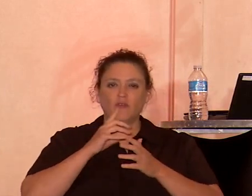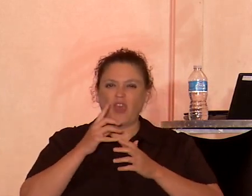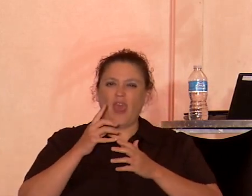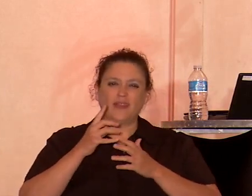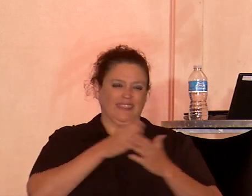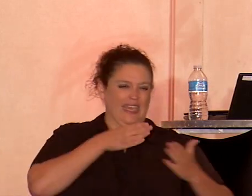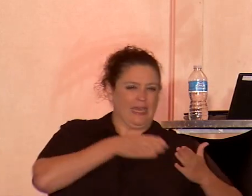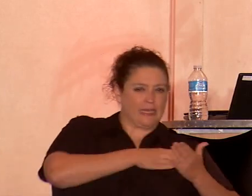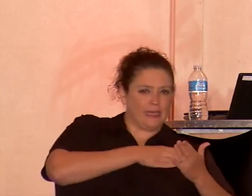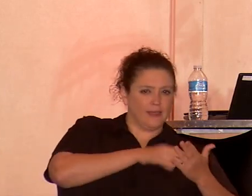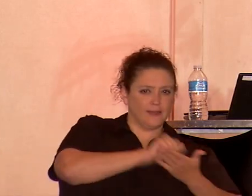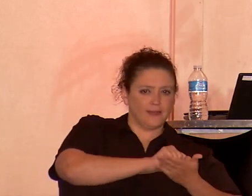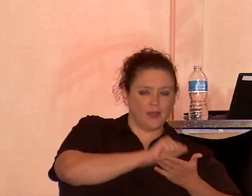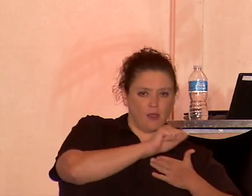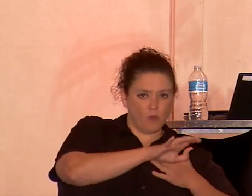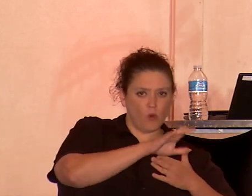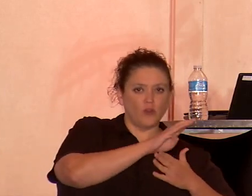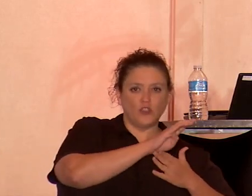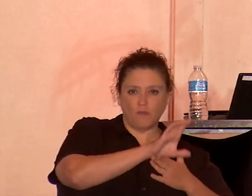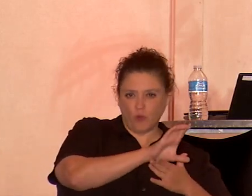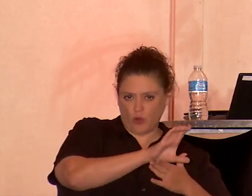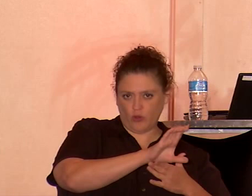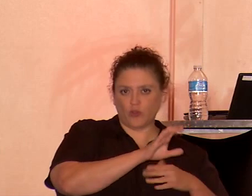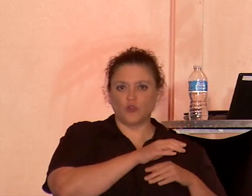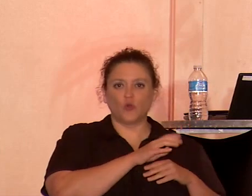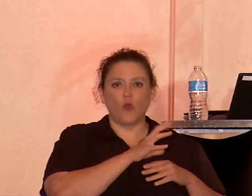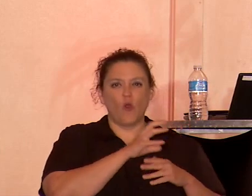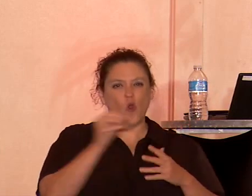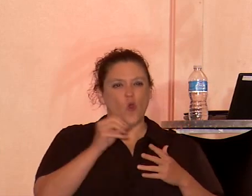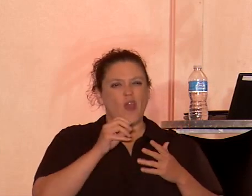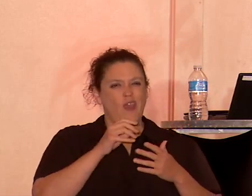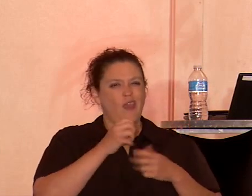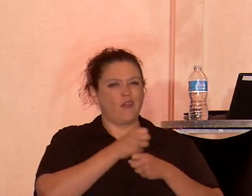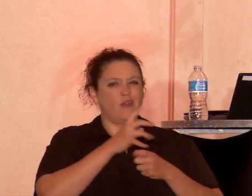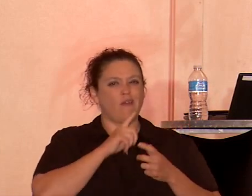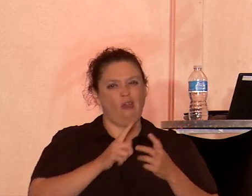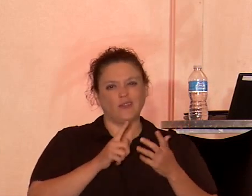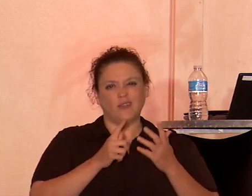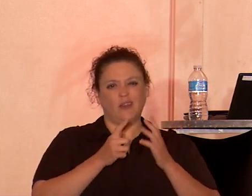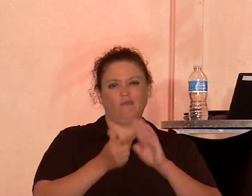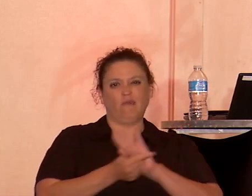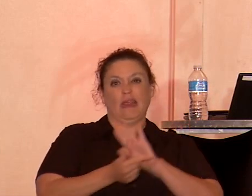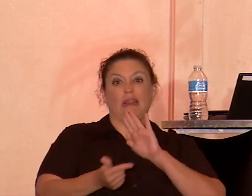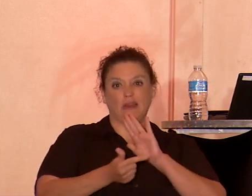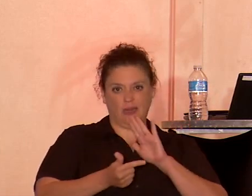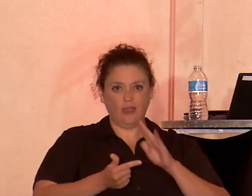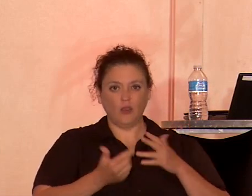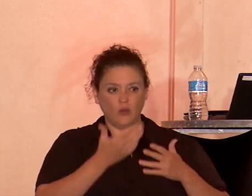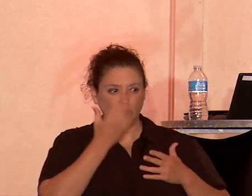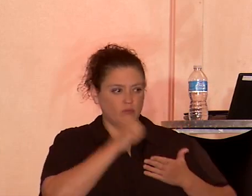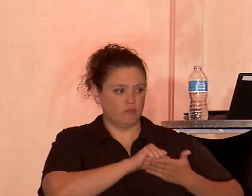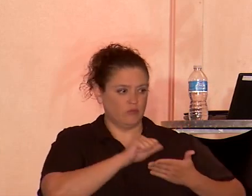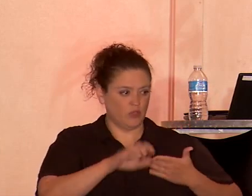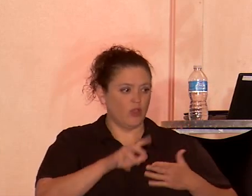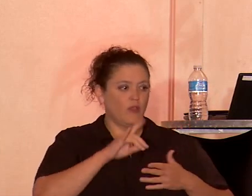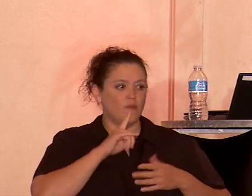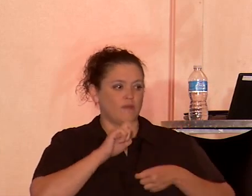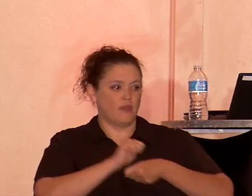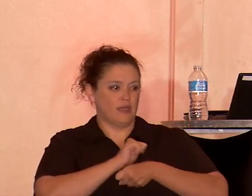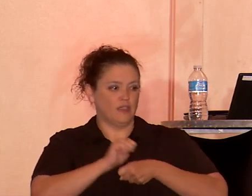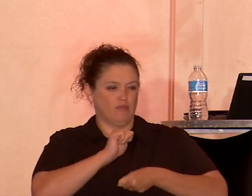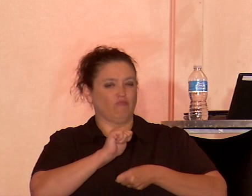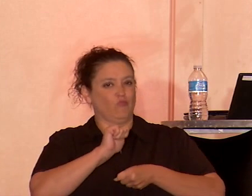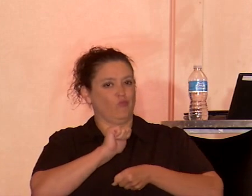and supporting all of these criminalizing fetal homicide laws that disproportionately impact working